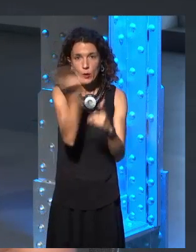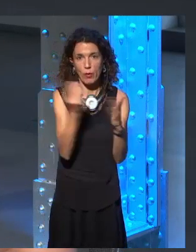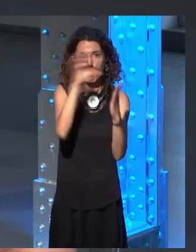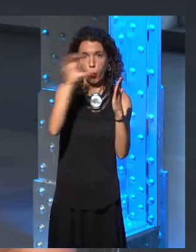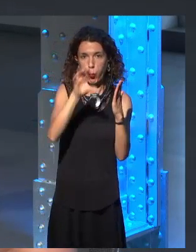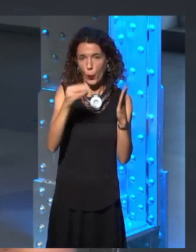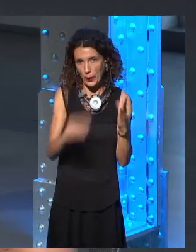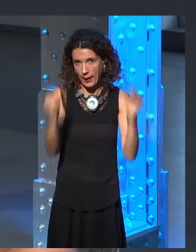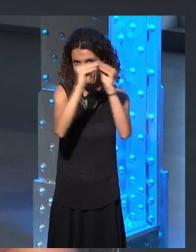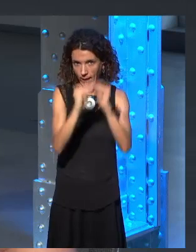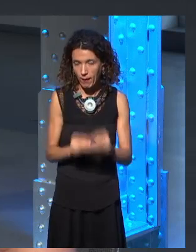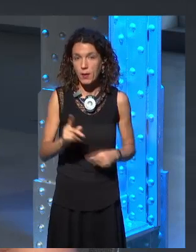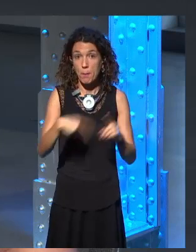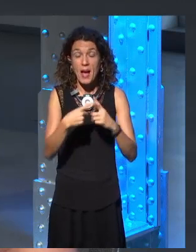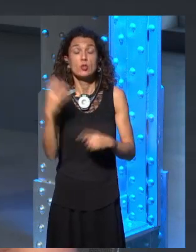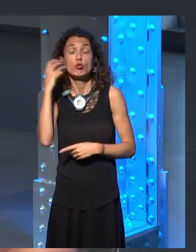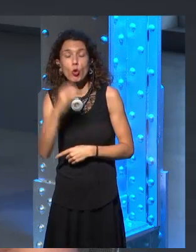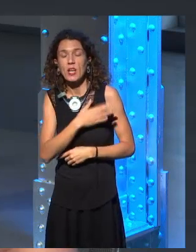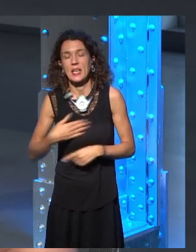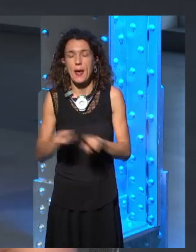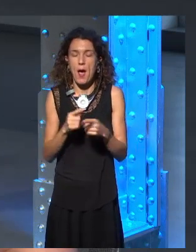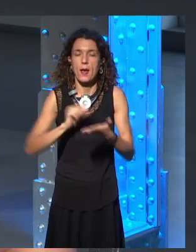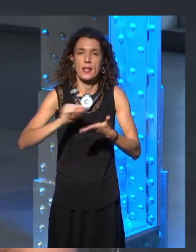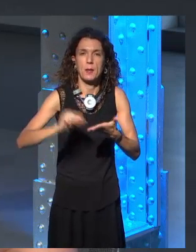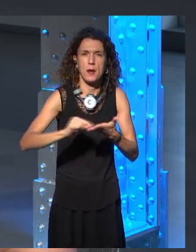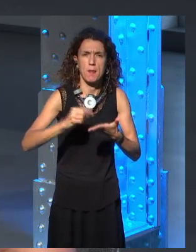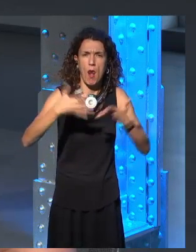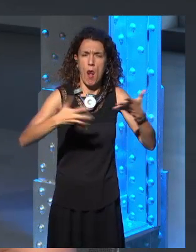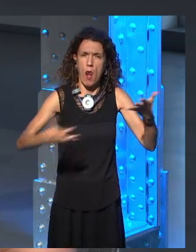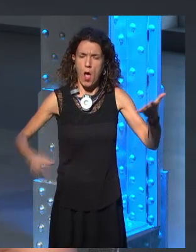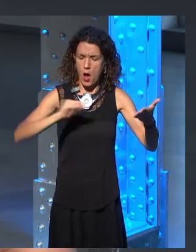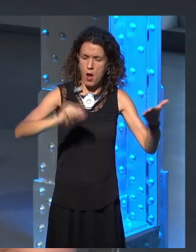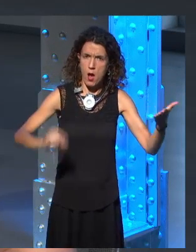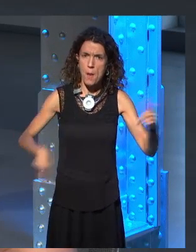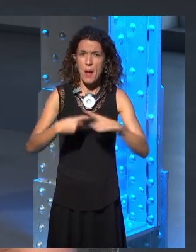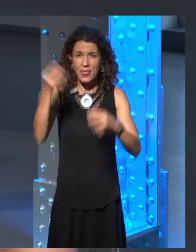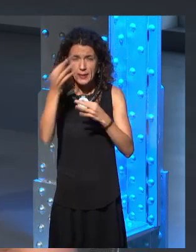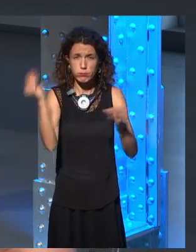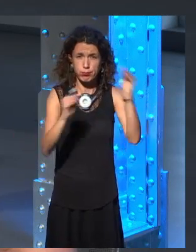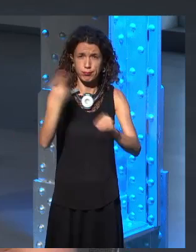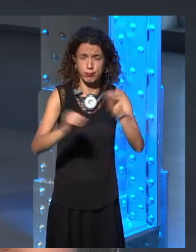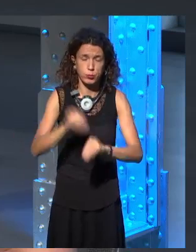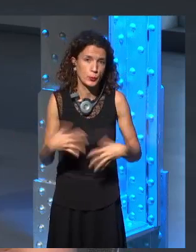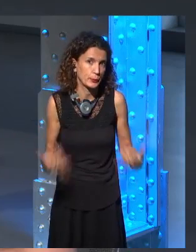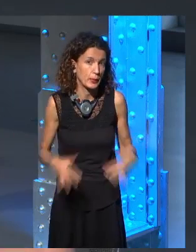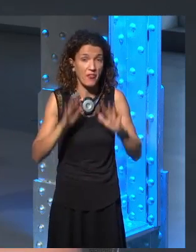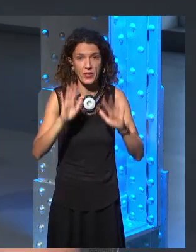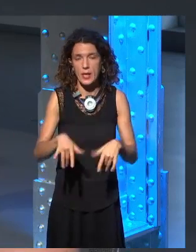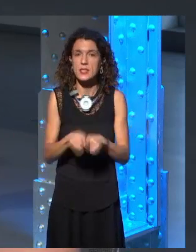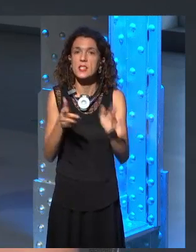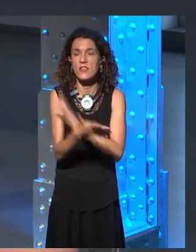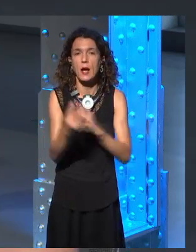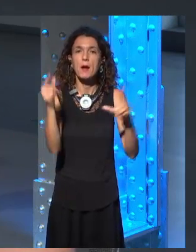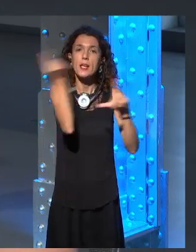write more and squeeze in more details, it was basically a point of, no, we,